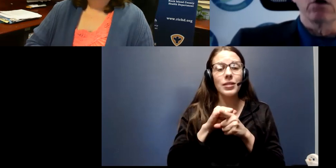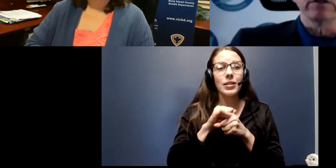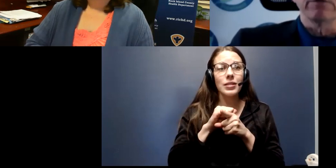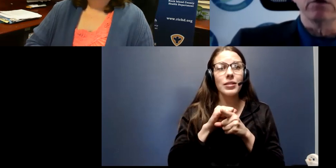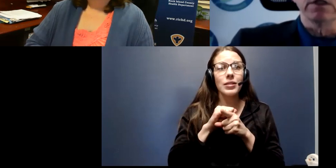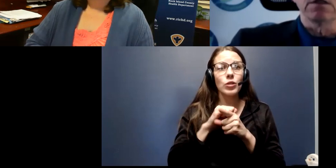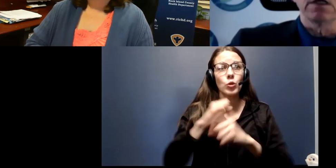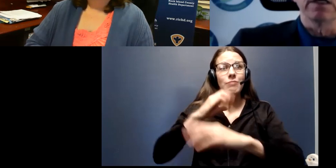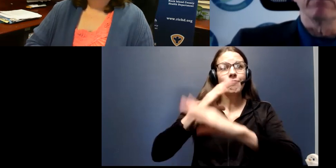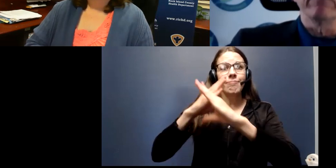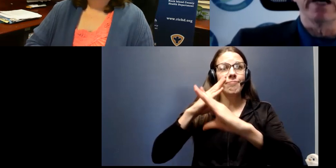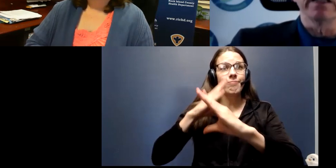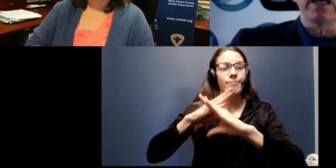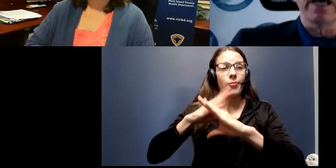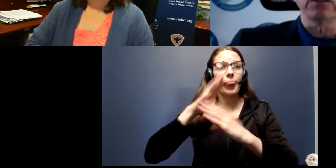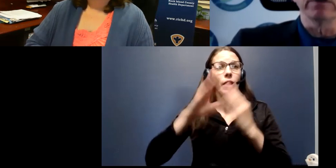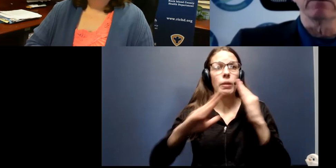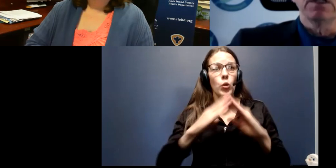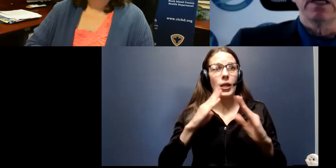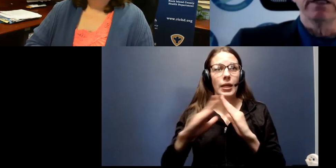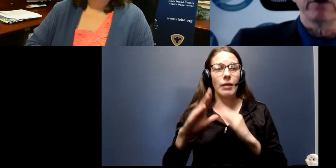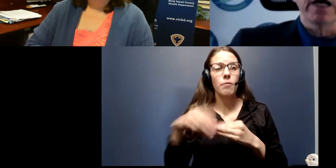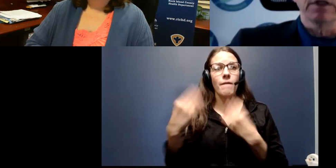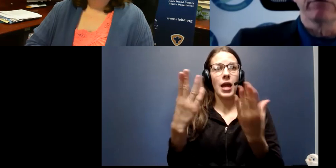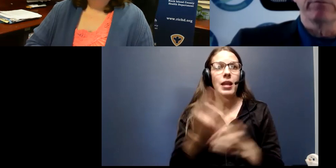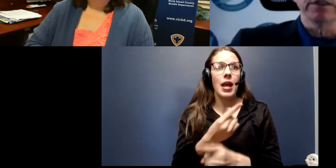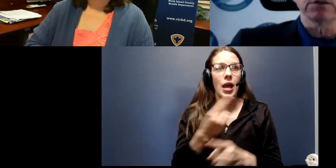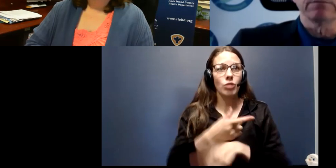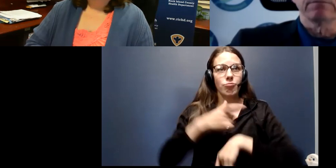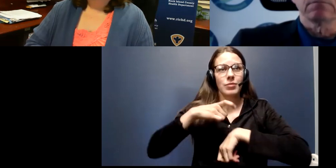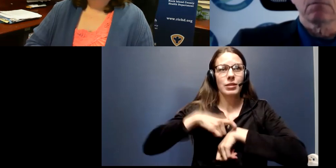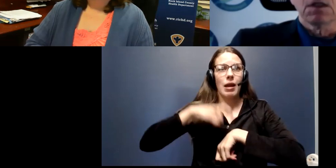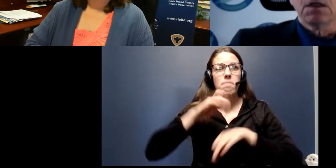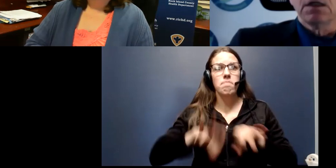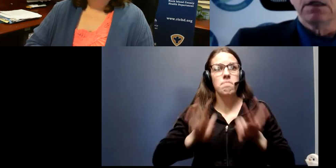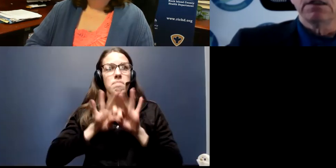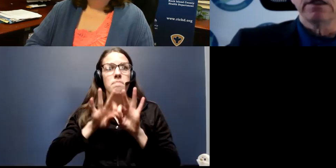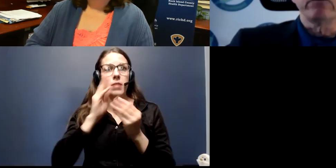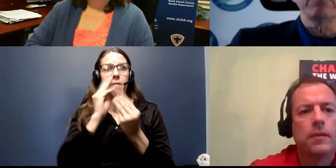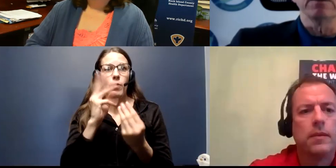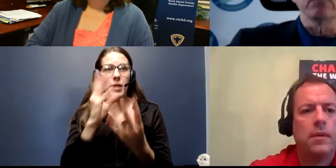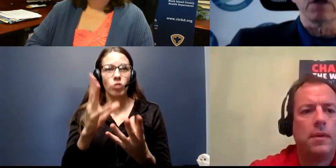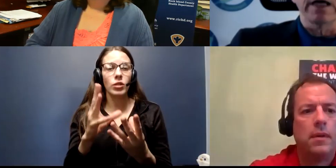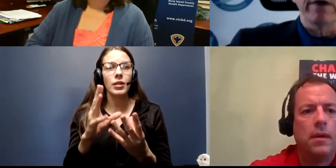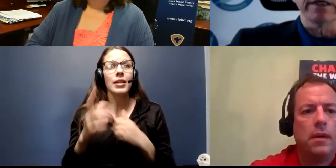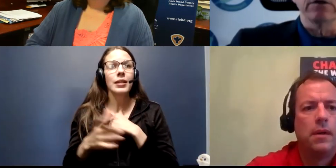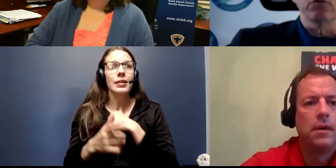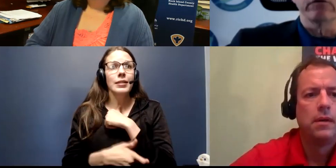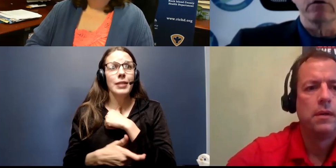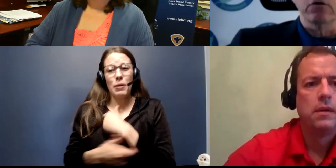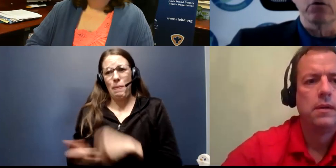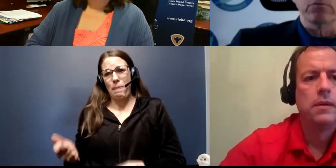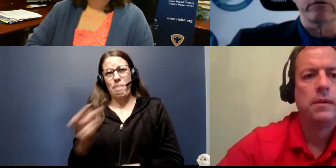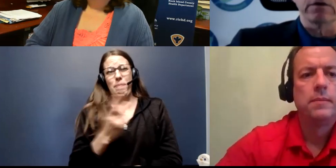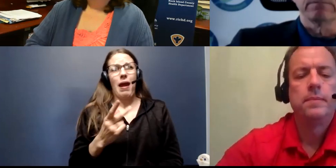safeguard the community and provide accurate and timely information. It's tempting to slide back into